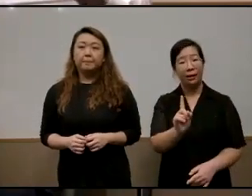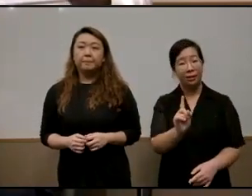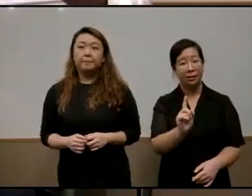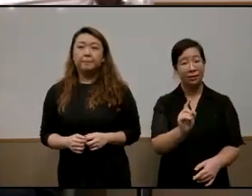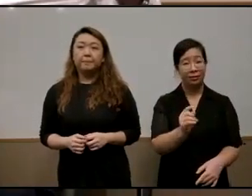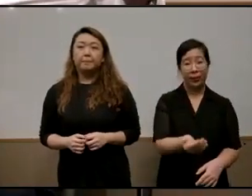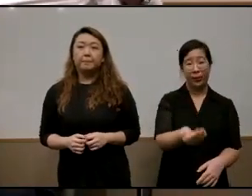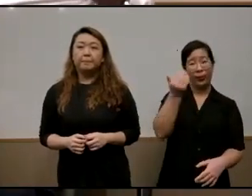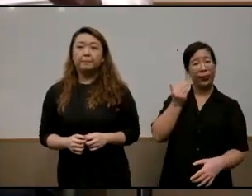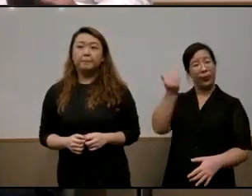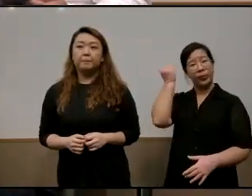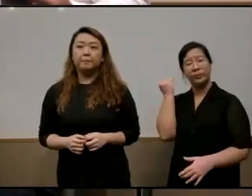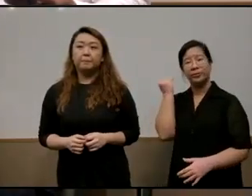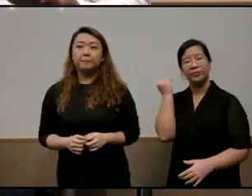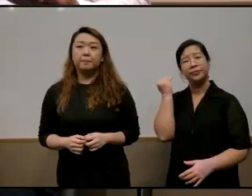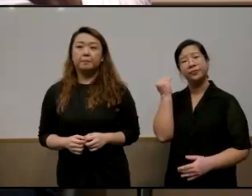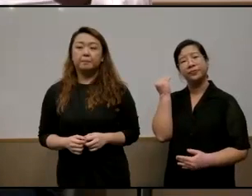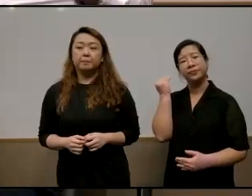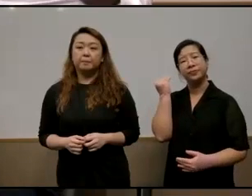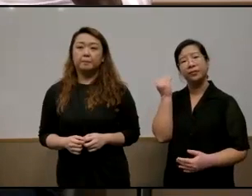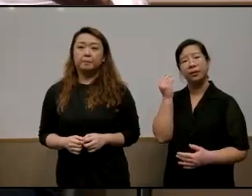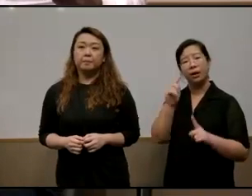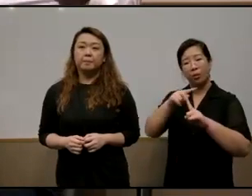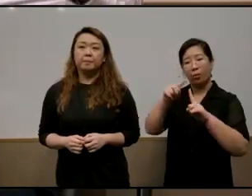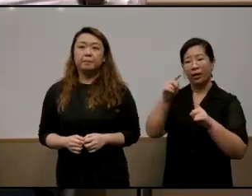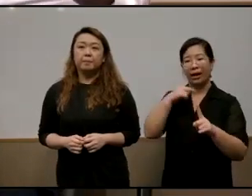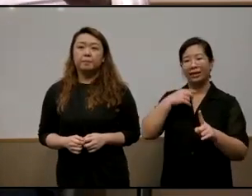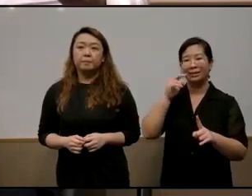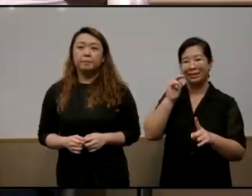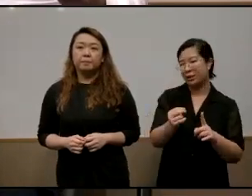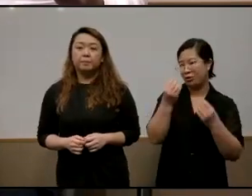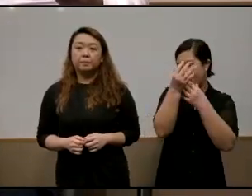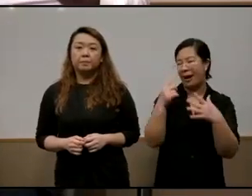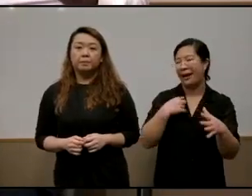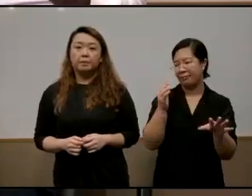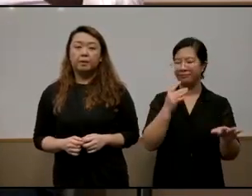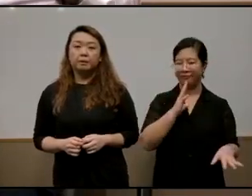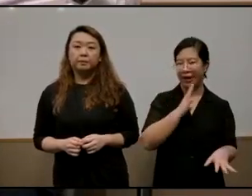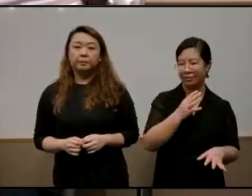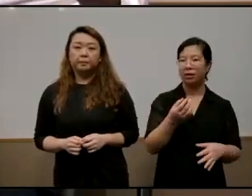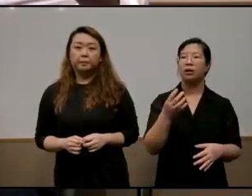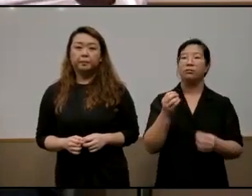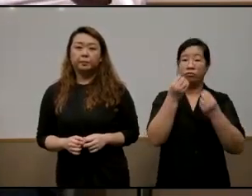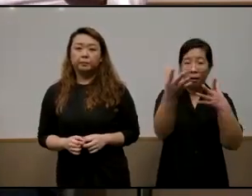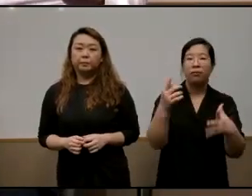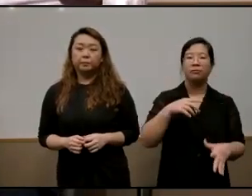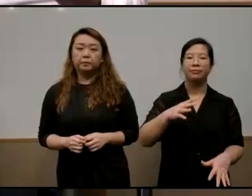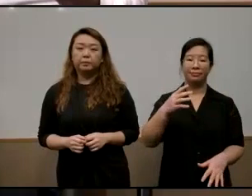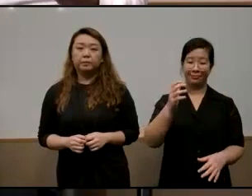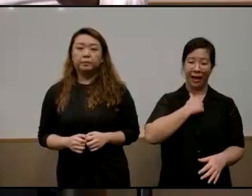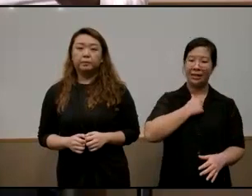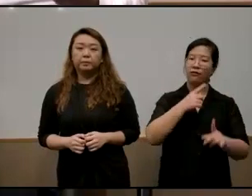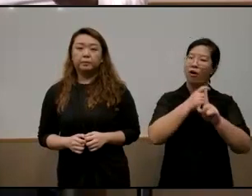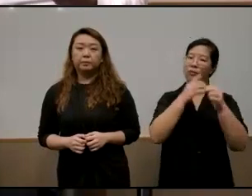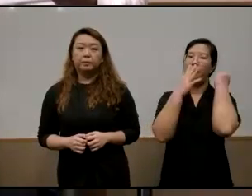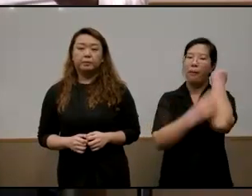days when you know uh i have to disclose and i don't mind disclosing this i come from a disadvantaged family myself